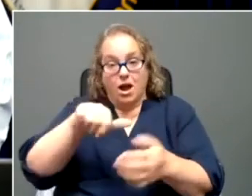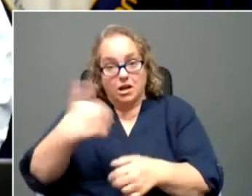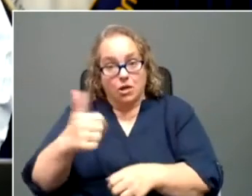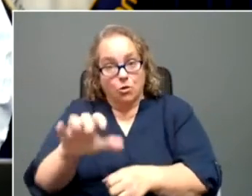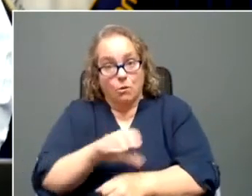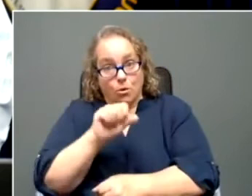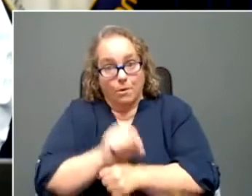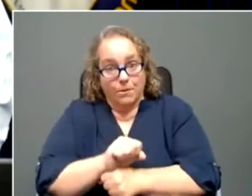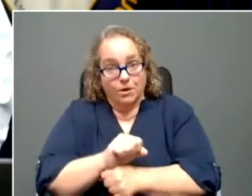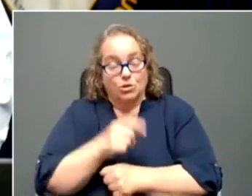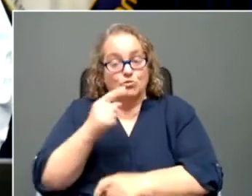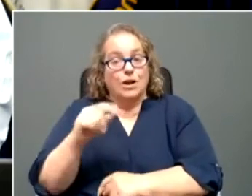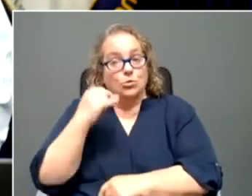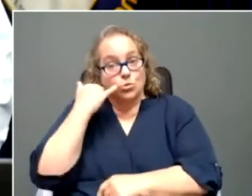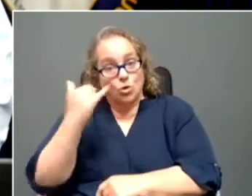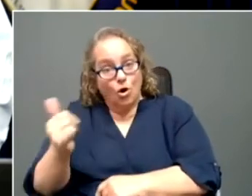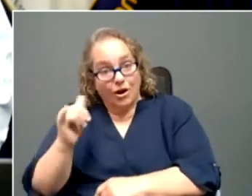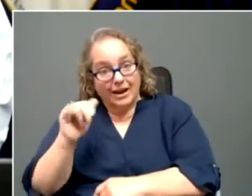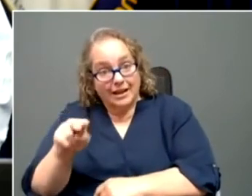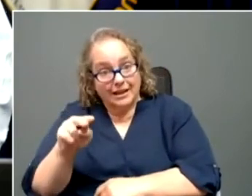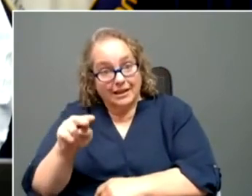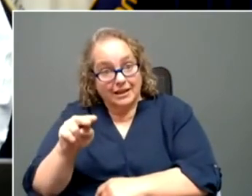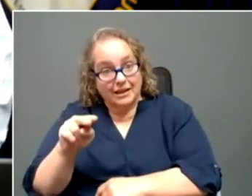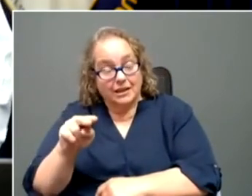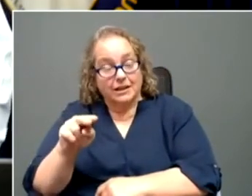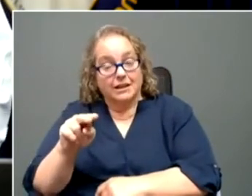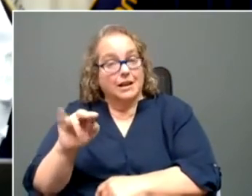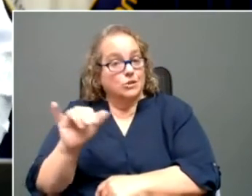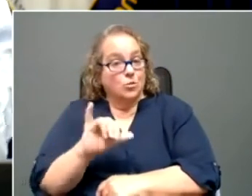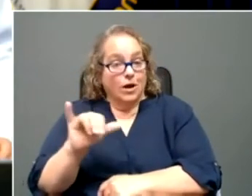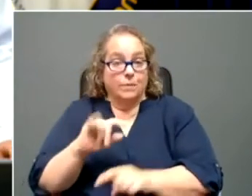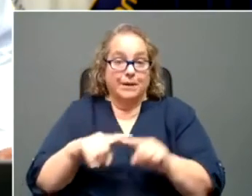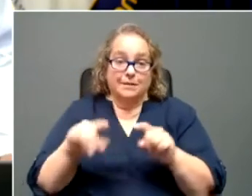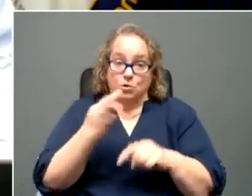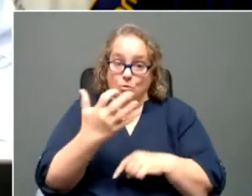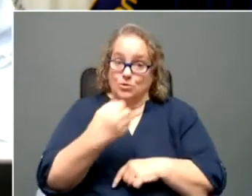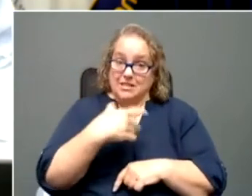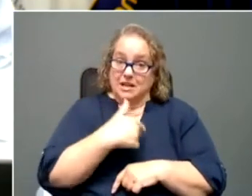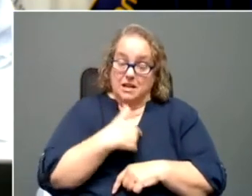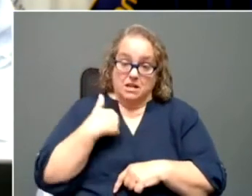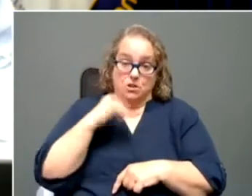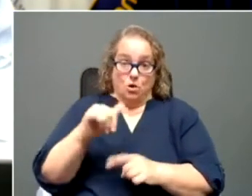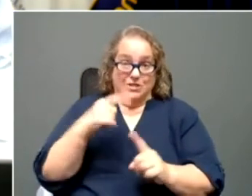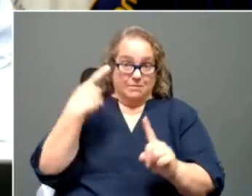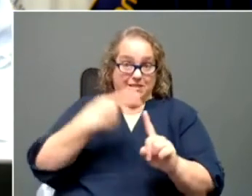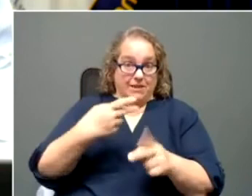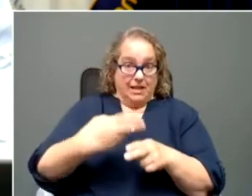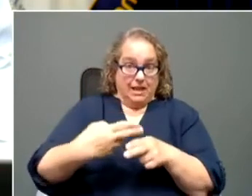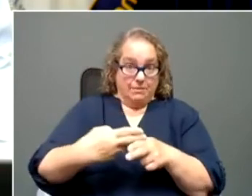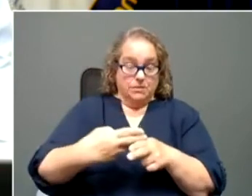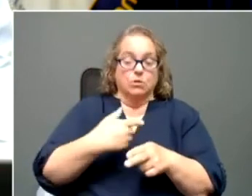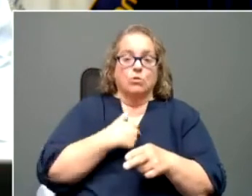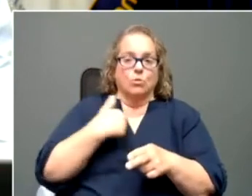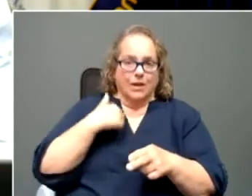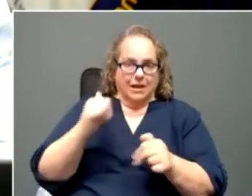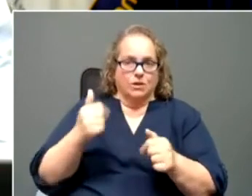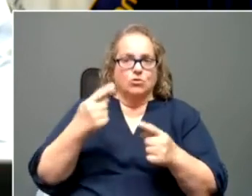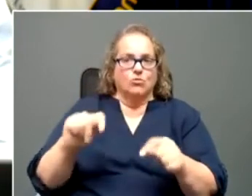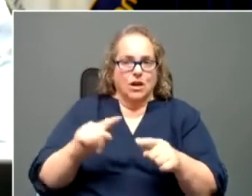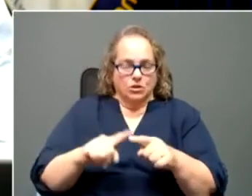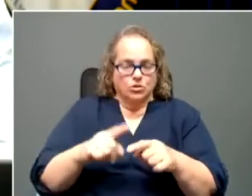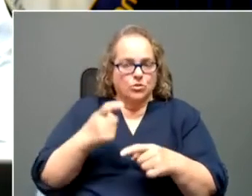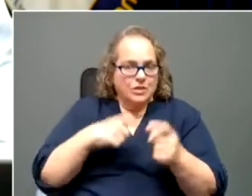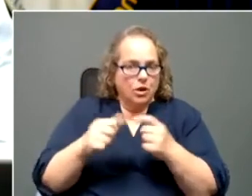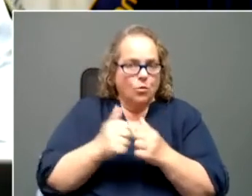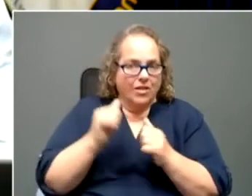uh, try to call in, uh, as as well. But if you want to send us any of those specific names, uh, that have already had that in person appointment,